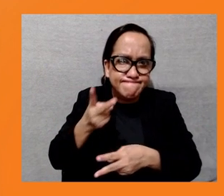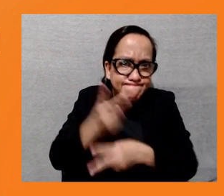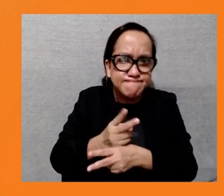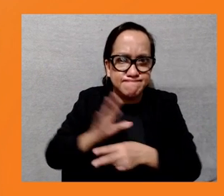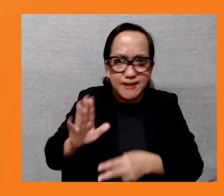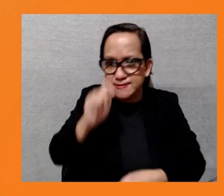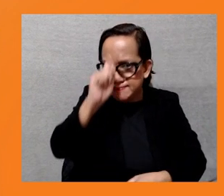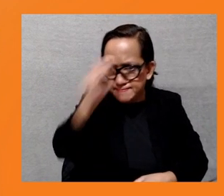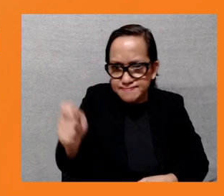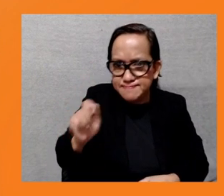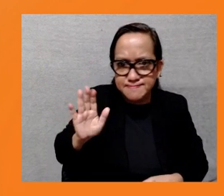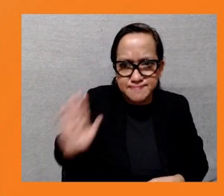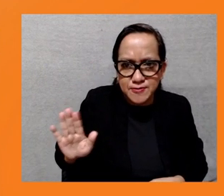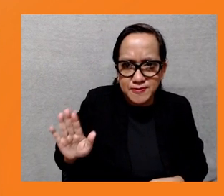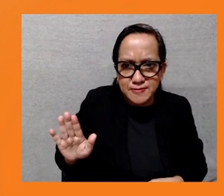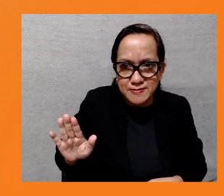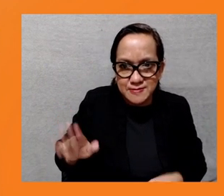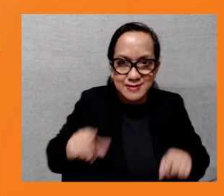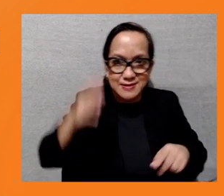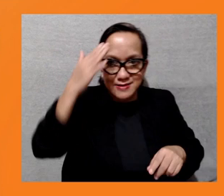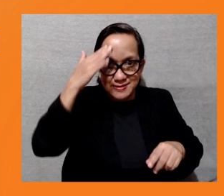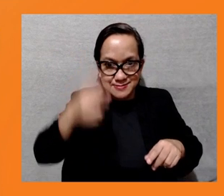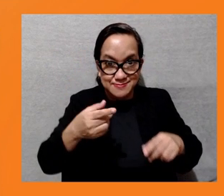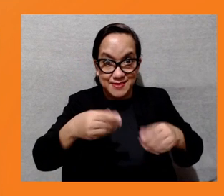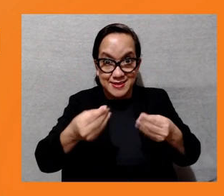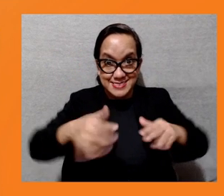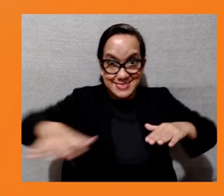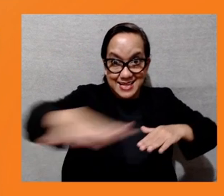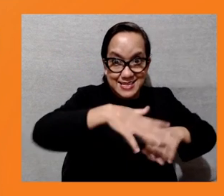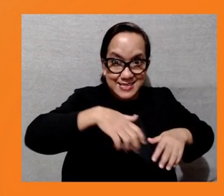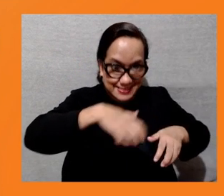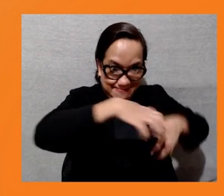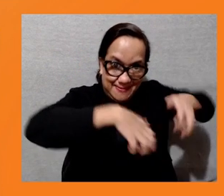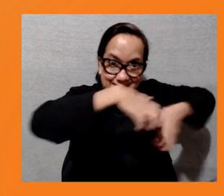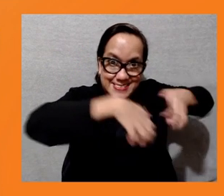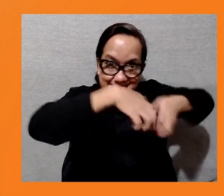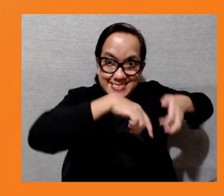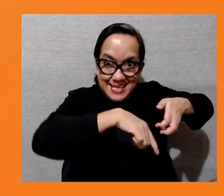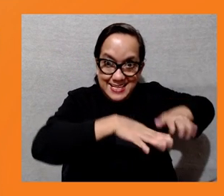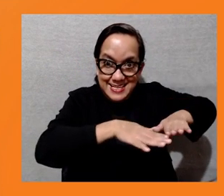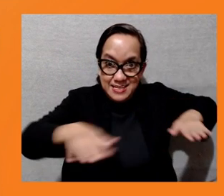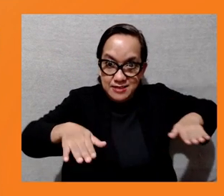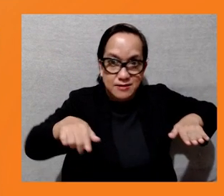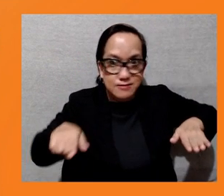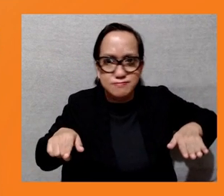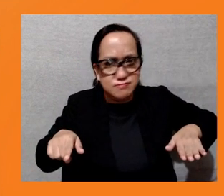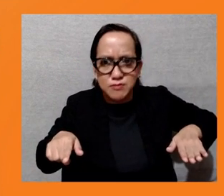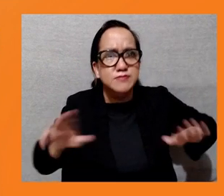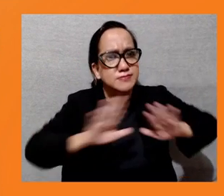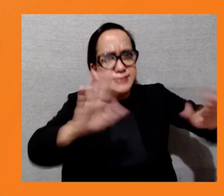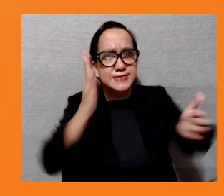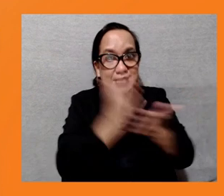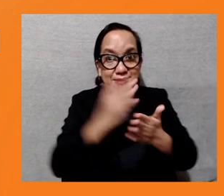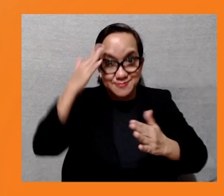vulnerable due to climate risk affect communities. The communities have been demanding to stop the project construction till their grievances are readily,